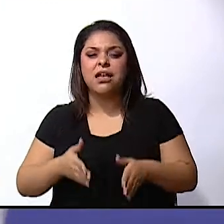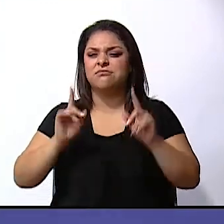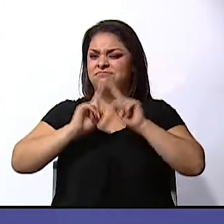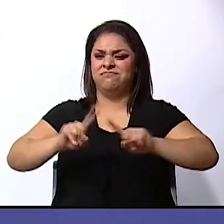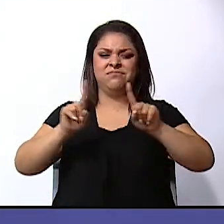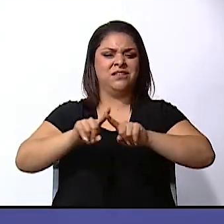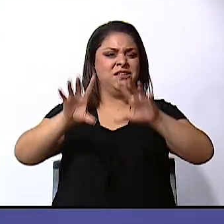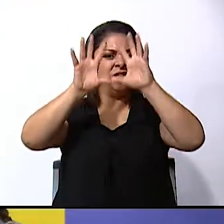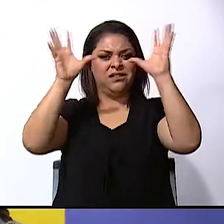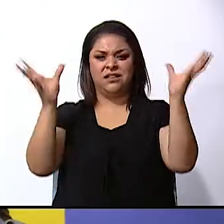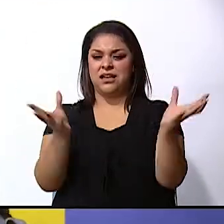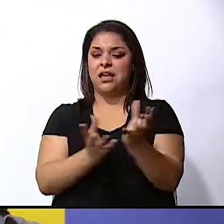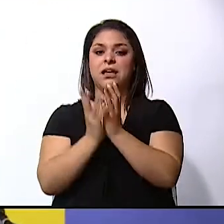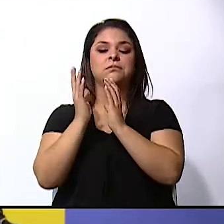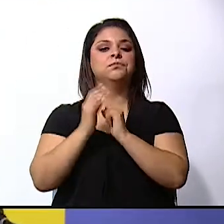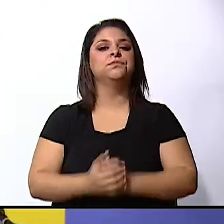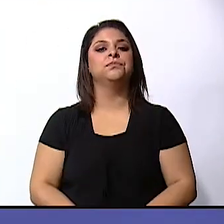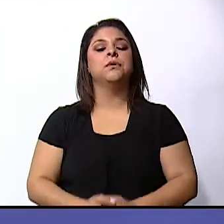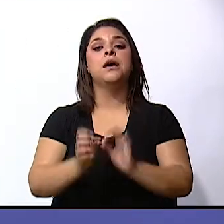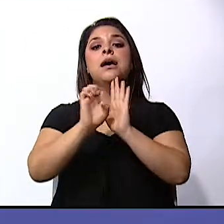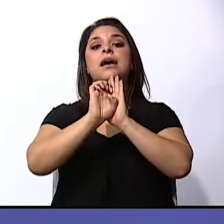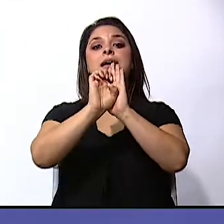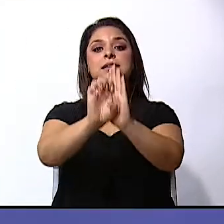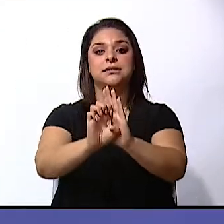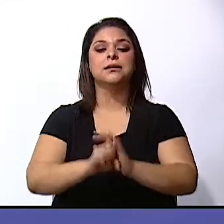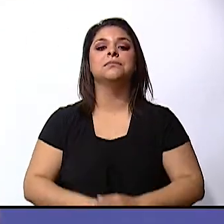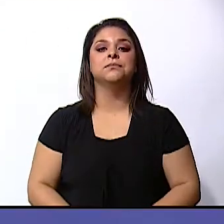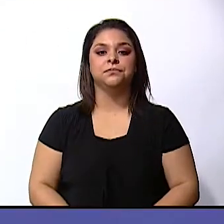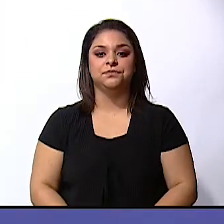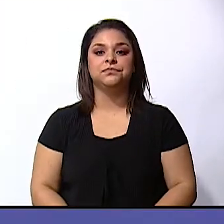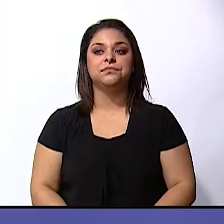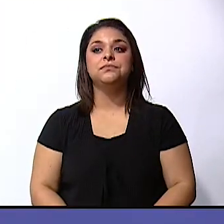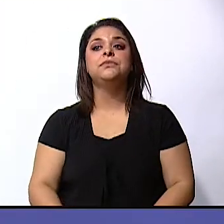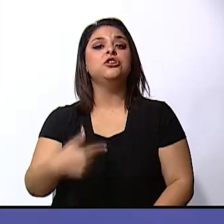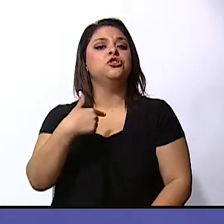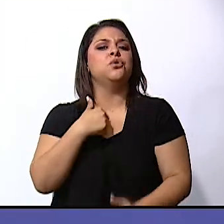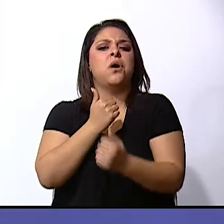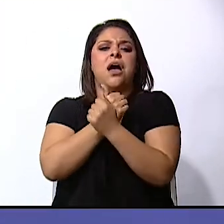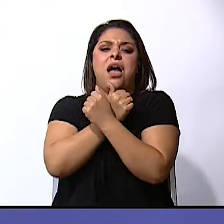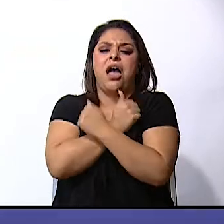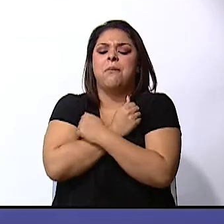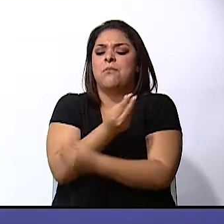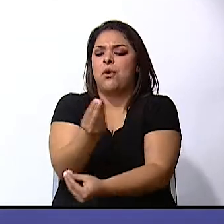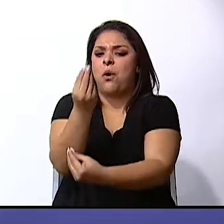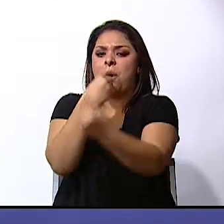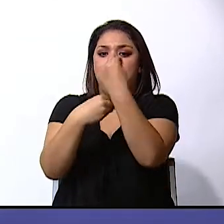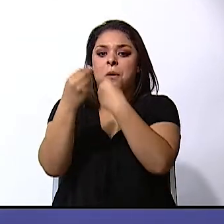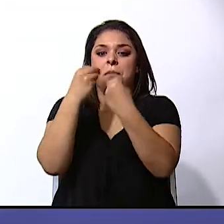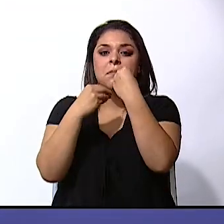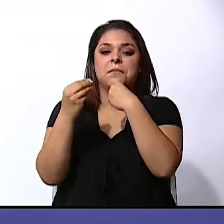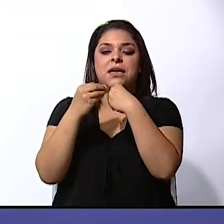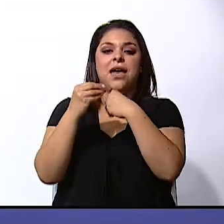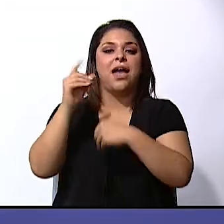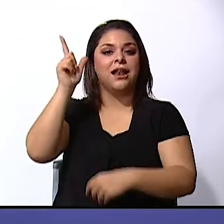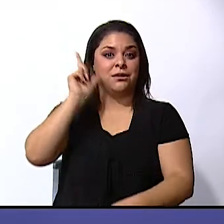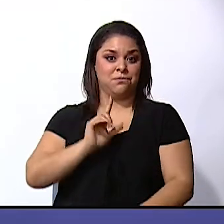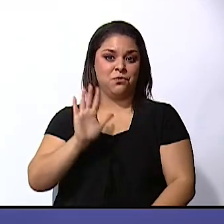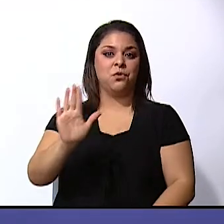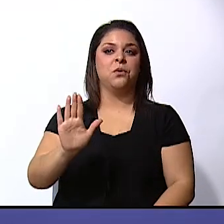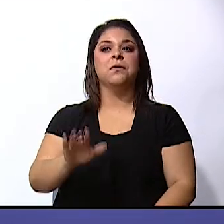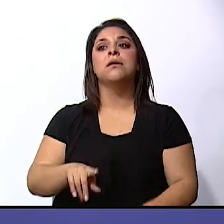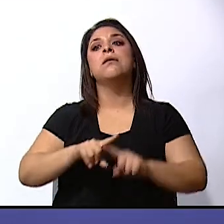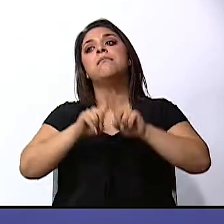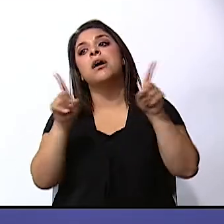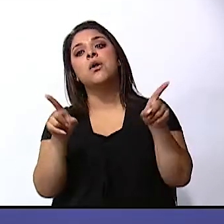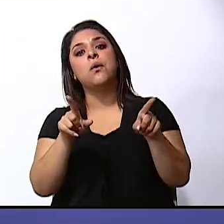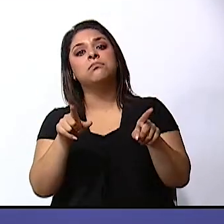in the world for example i love caribbean food but i also like food from